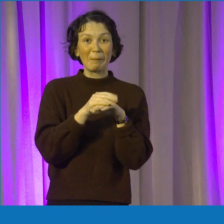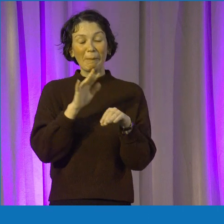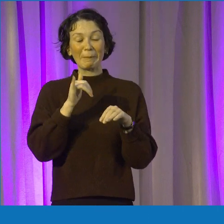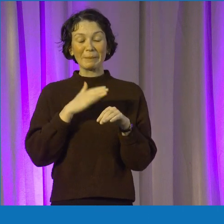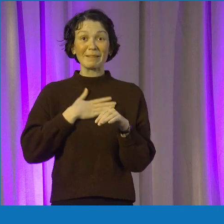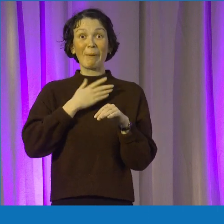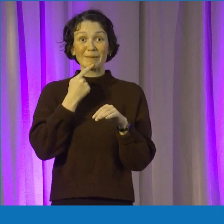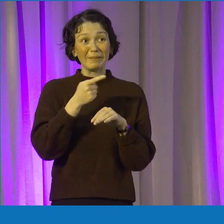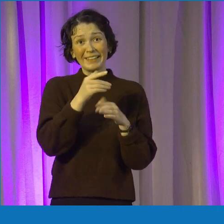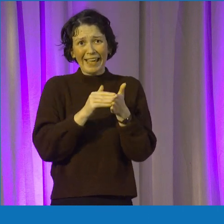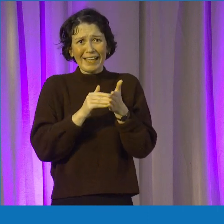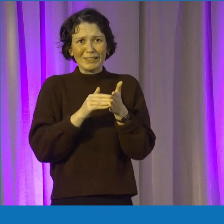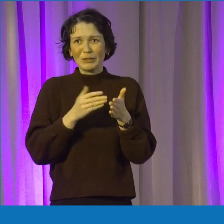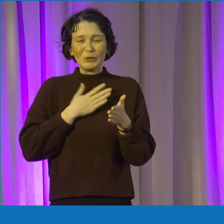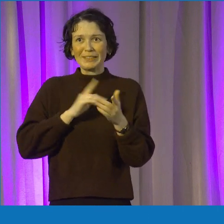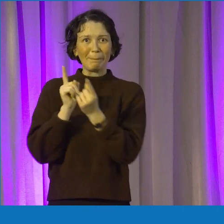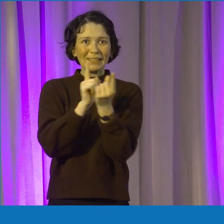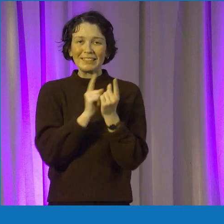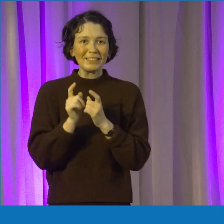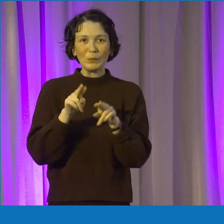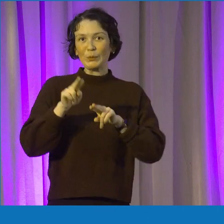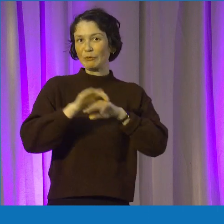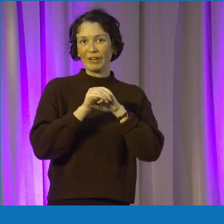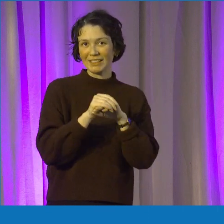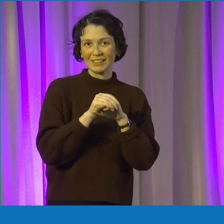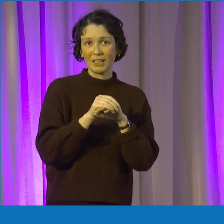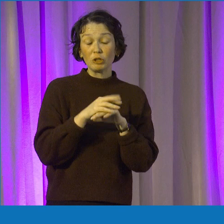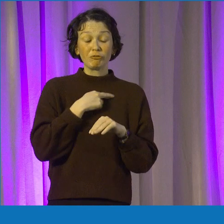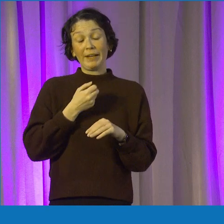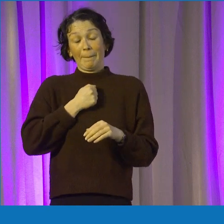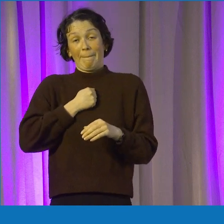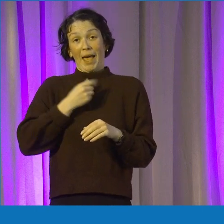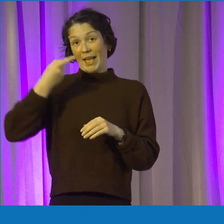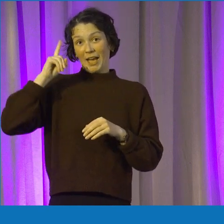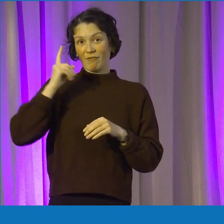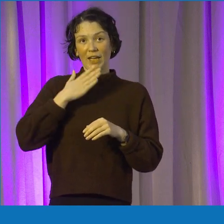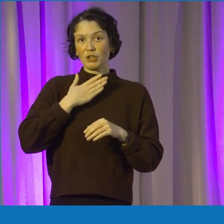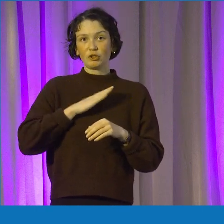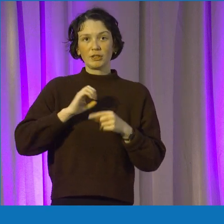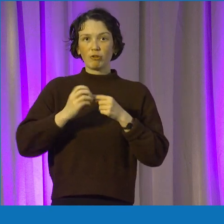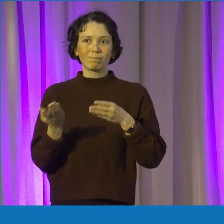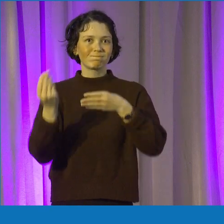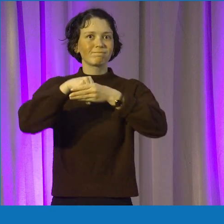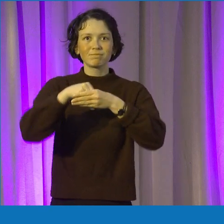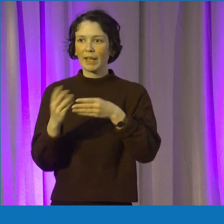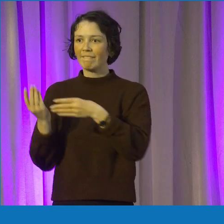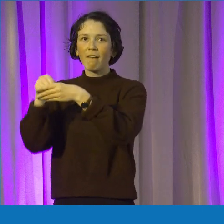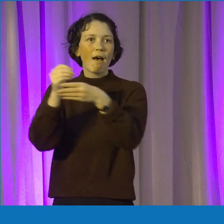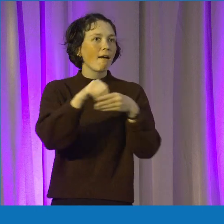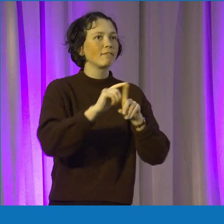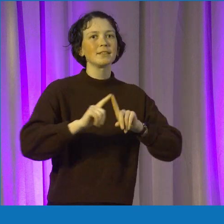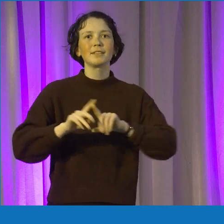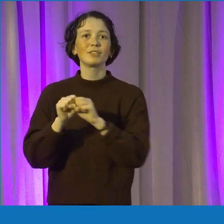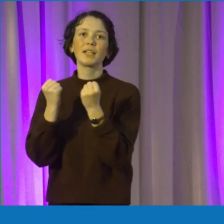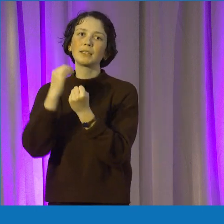certainly something I'd... My advice certainly would definitely be throw yourself in the deep end. You'll get so much experiences and meet so many new